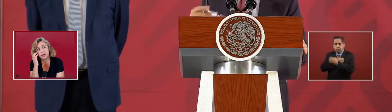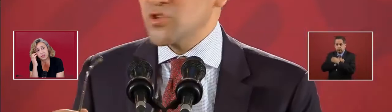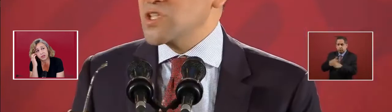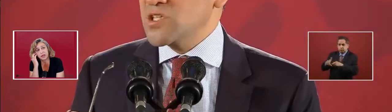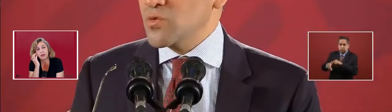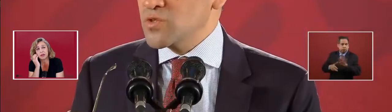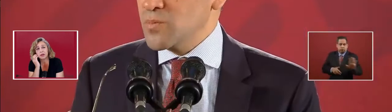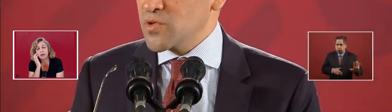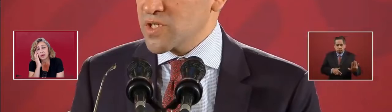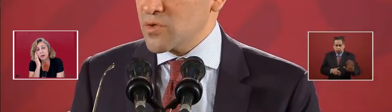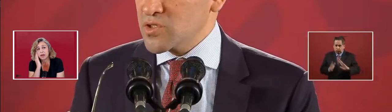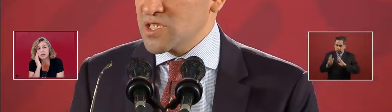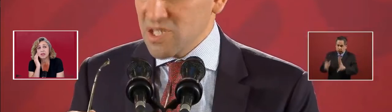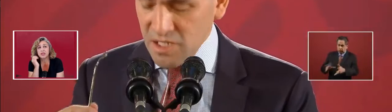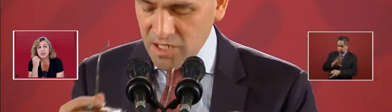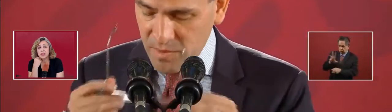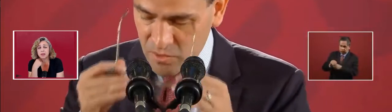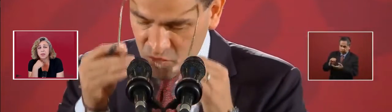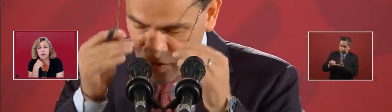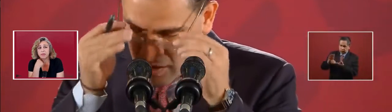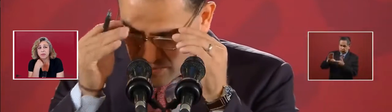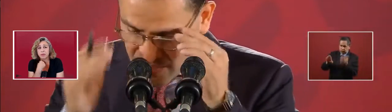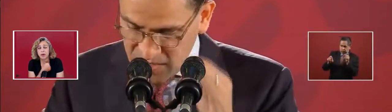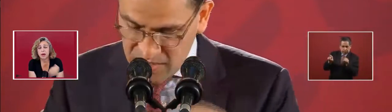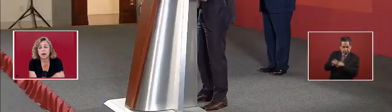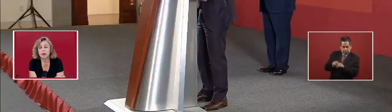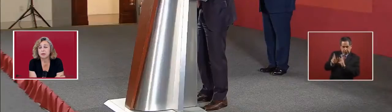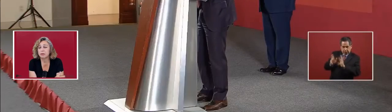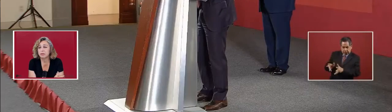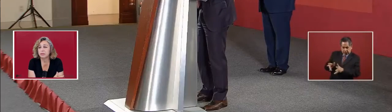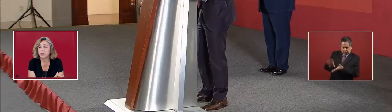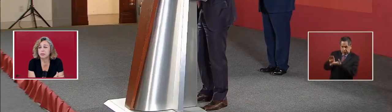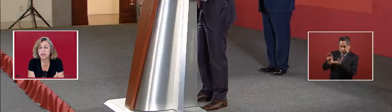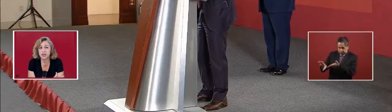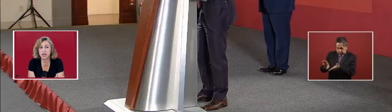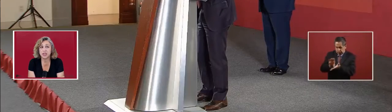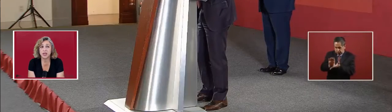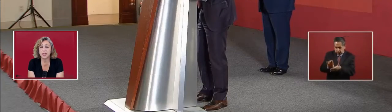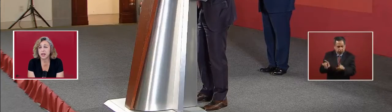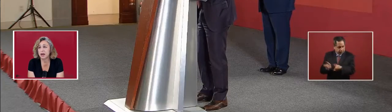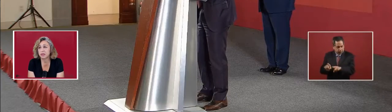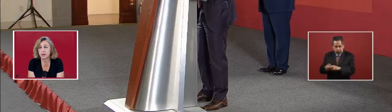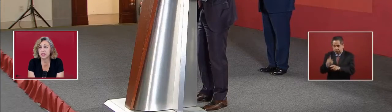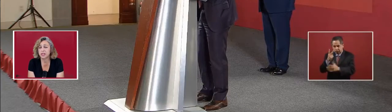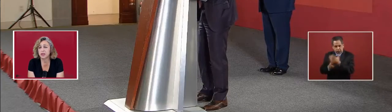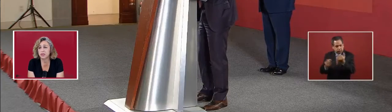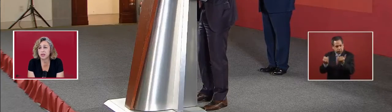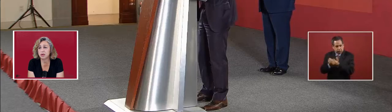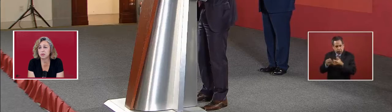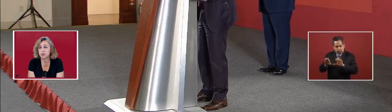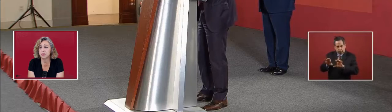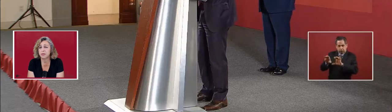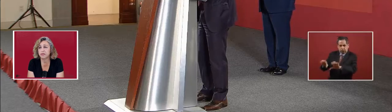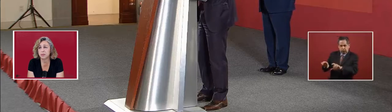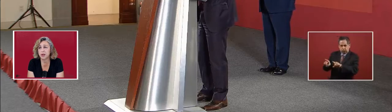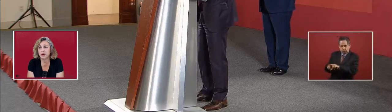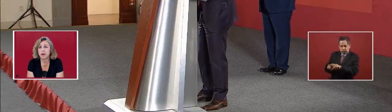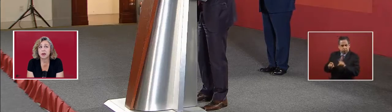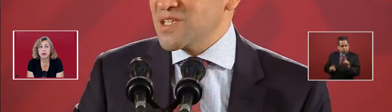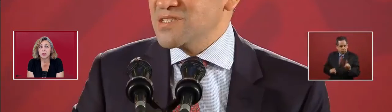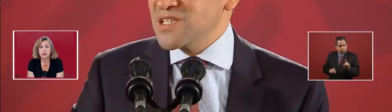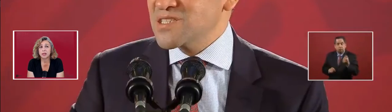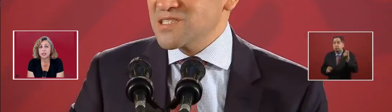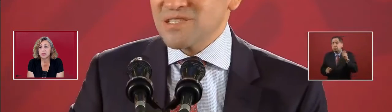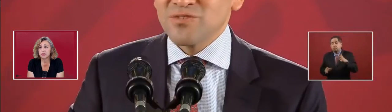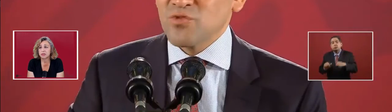So they're saying, did you take money from, from education and health? And he said no, none was removed from there.